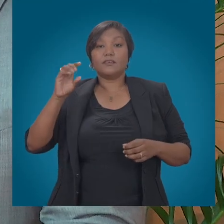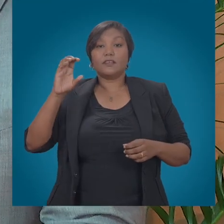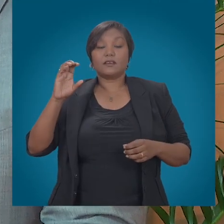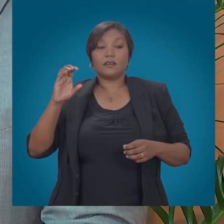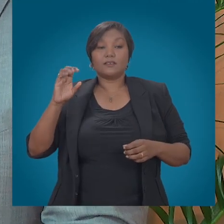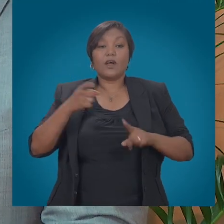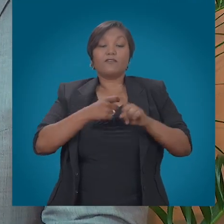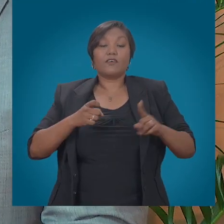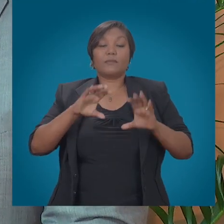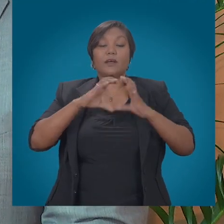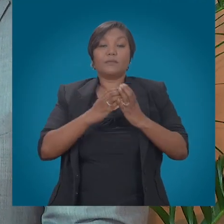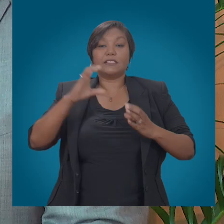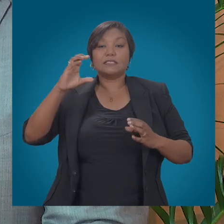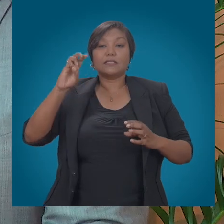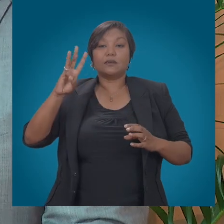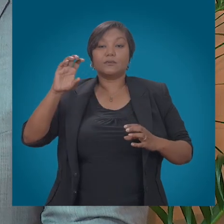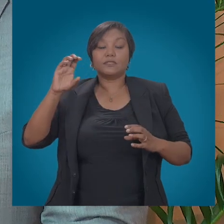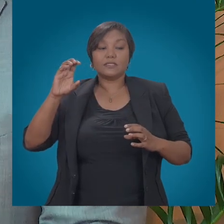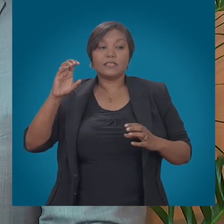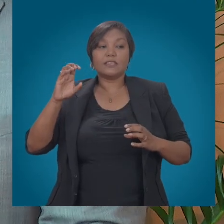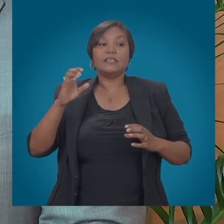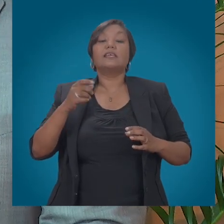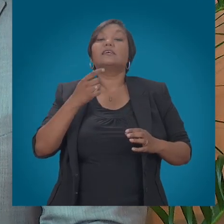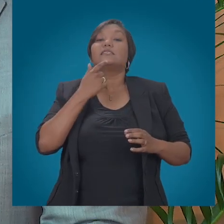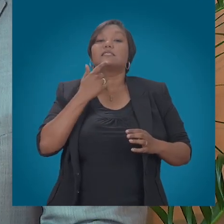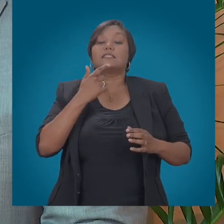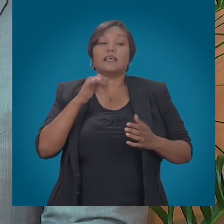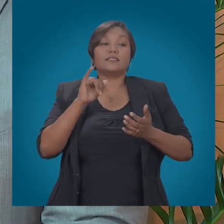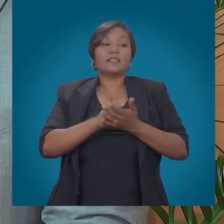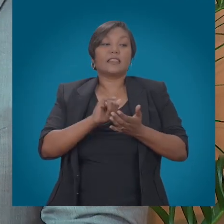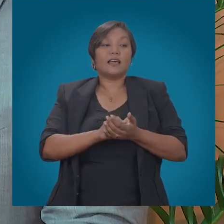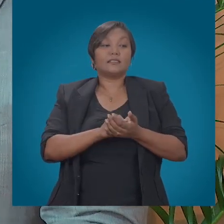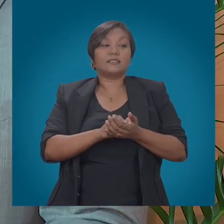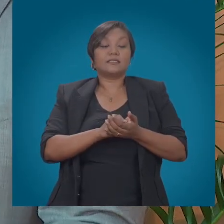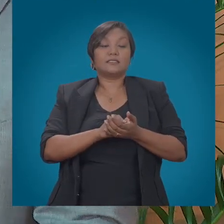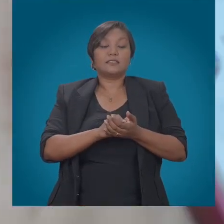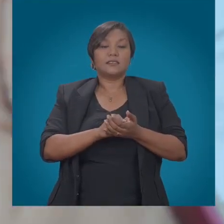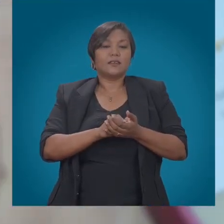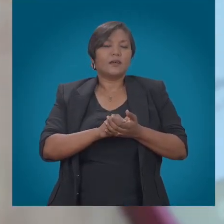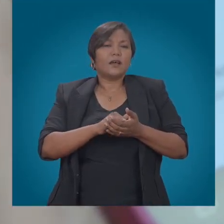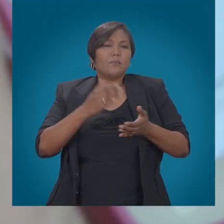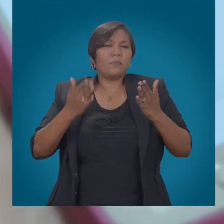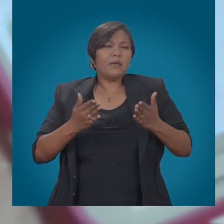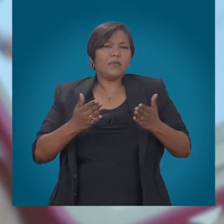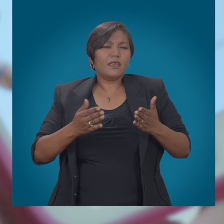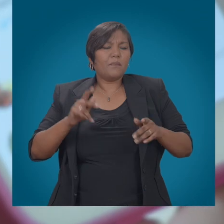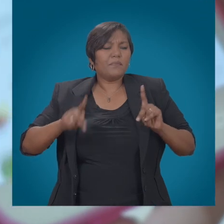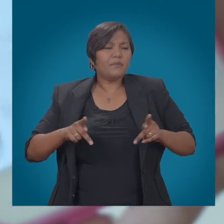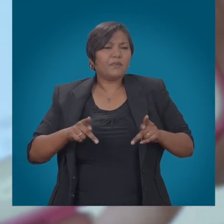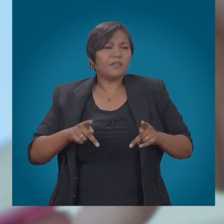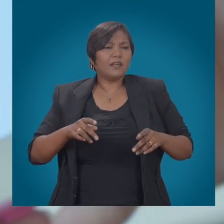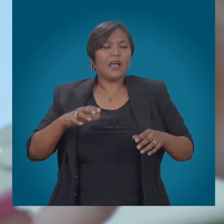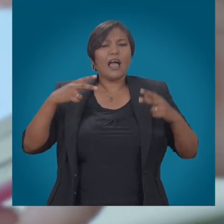David Cox has had the benefit of having worked with both a regulatory body and now cable and wireless communications. He questions whether the consumer